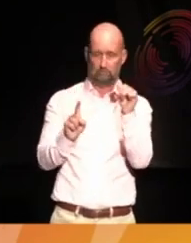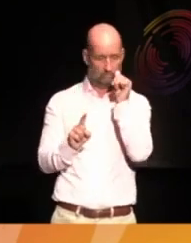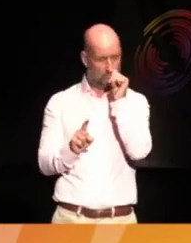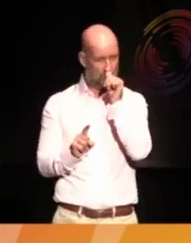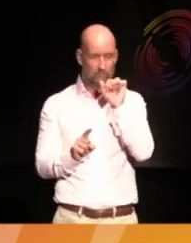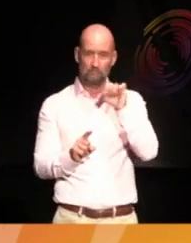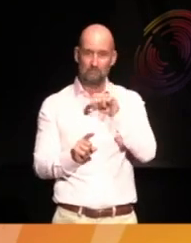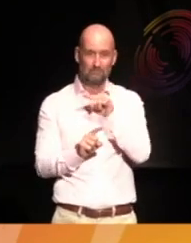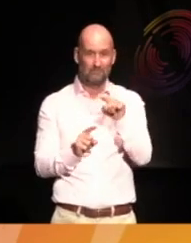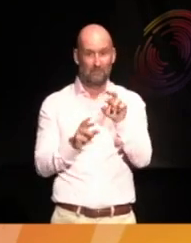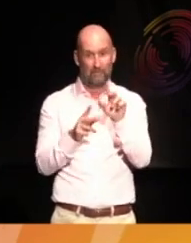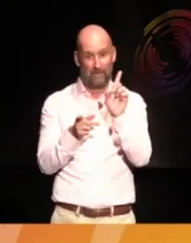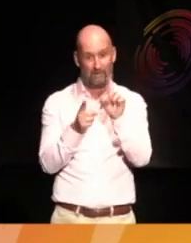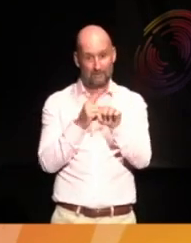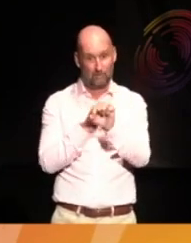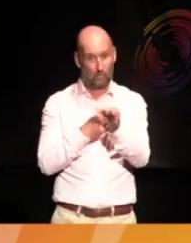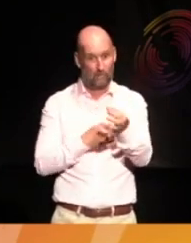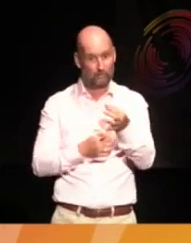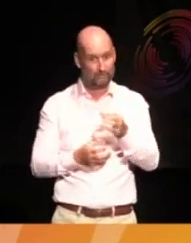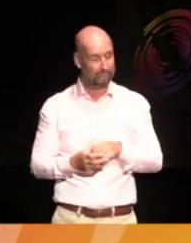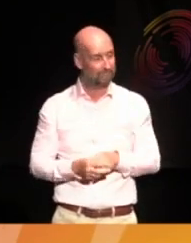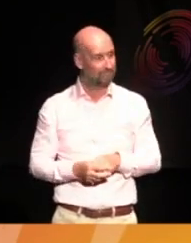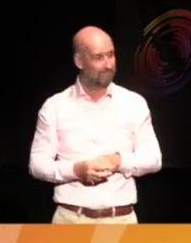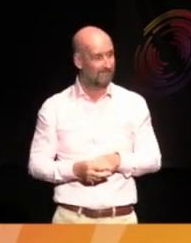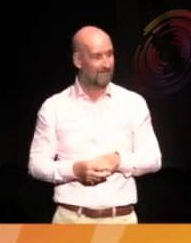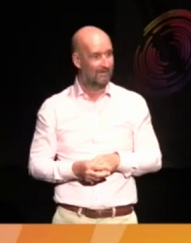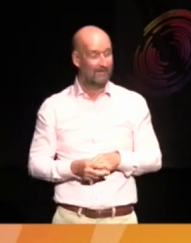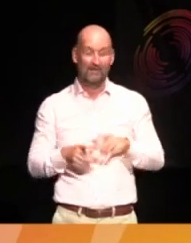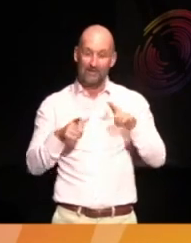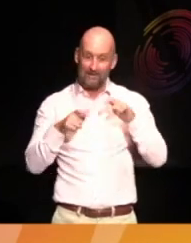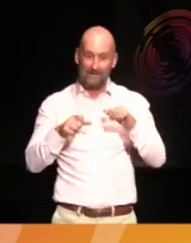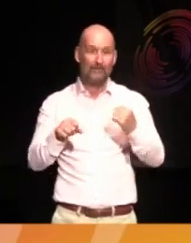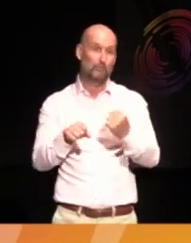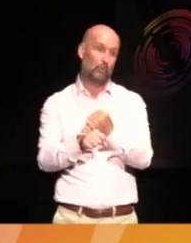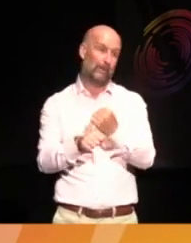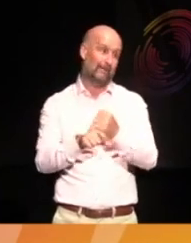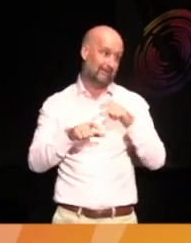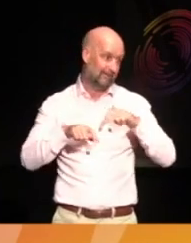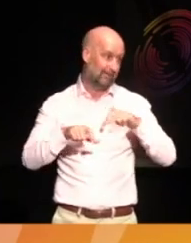yeah, I don't know whether that answered it. Just keep doing it.